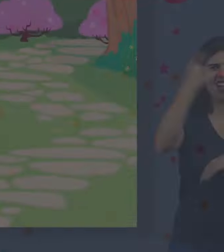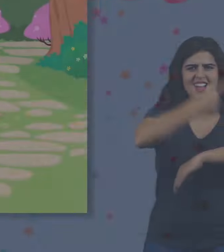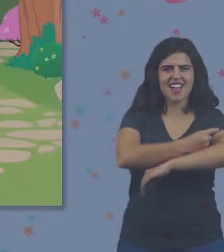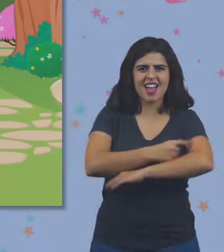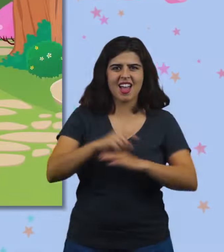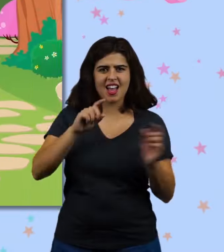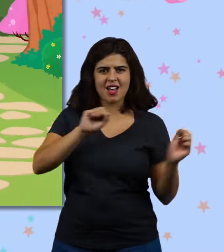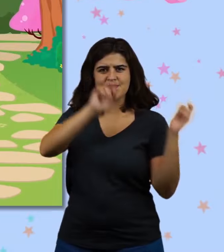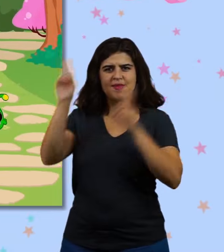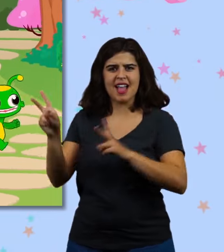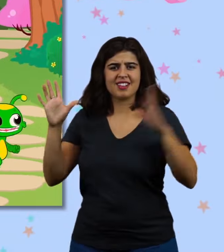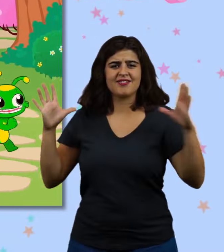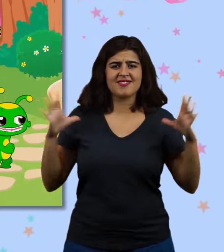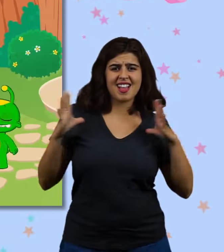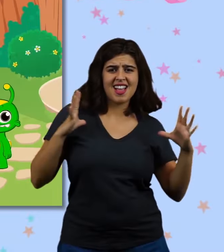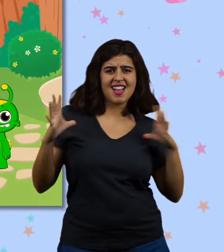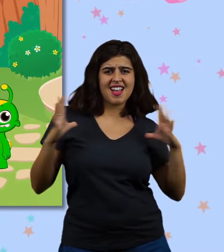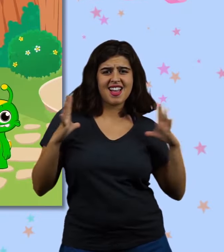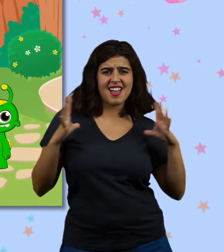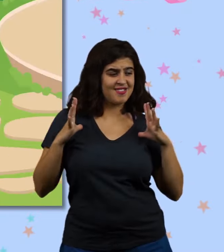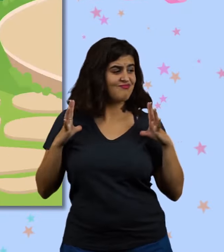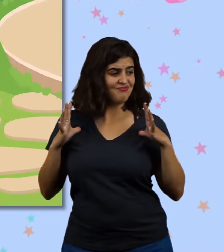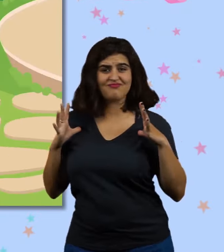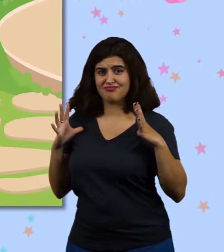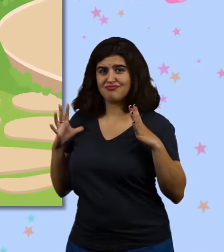What a beautiful day to come back from holidays.